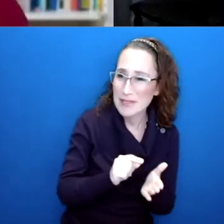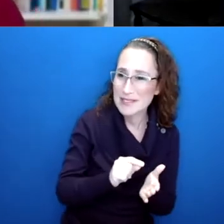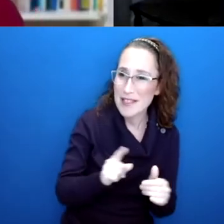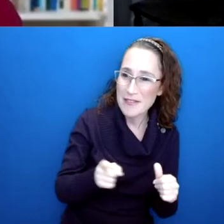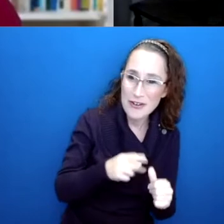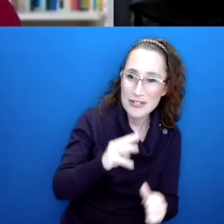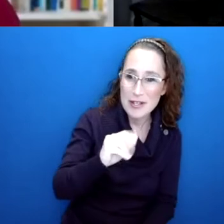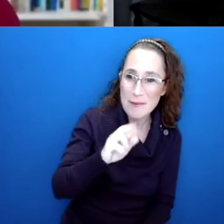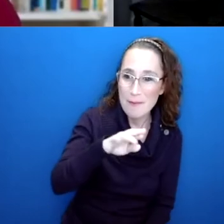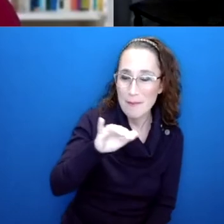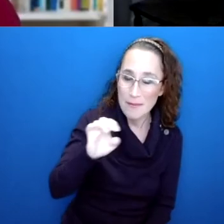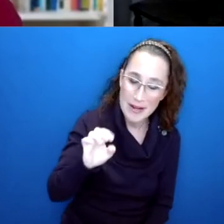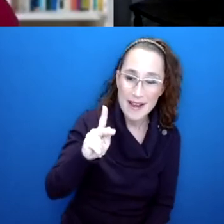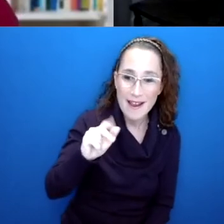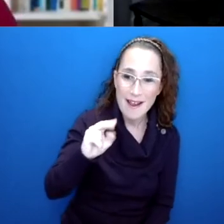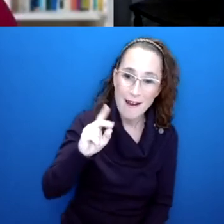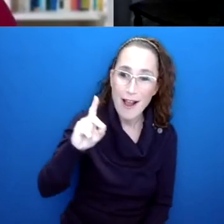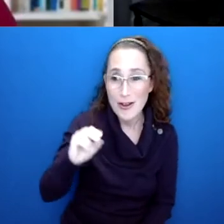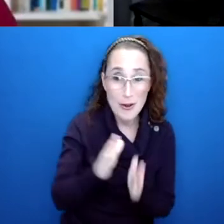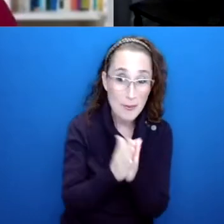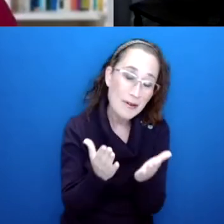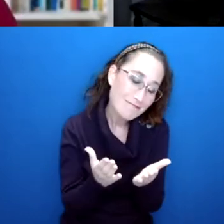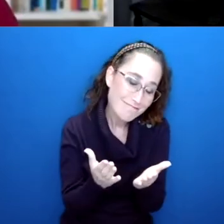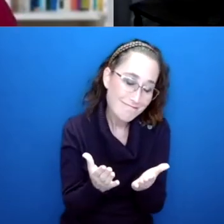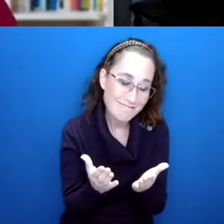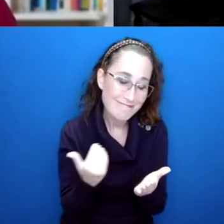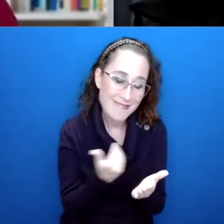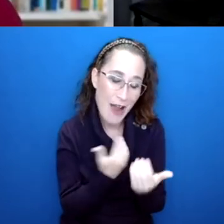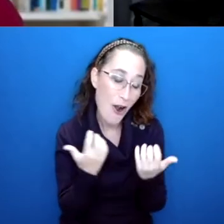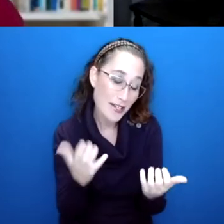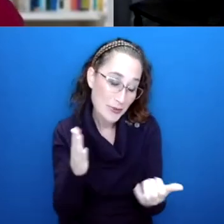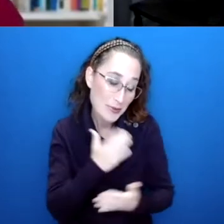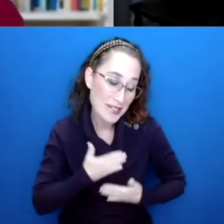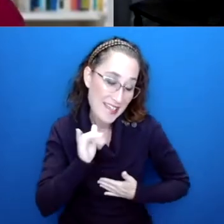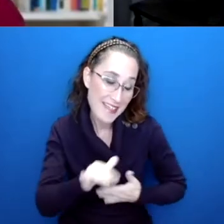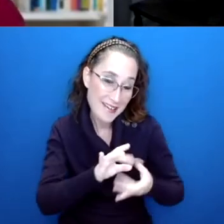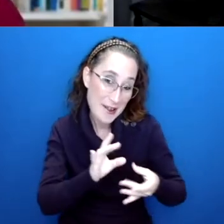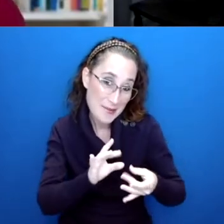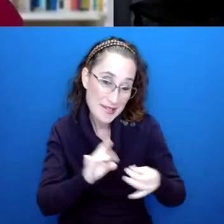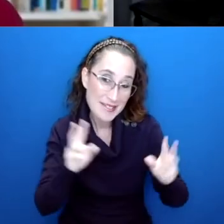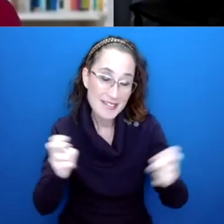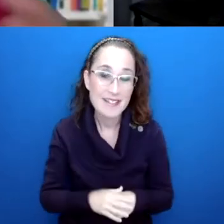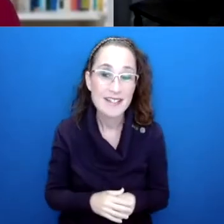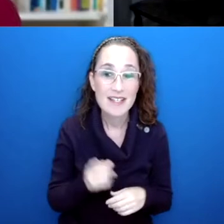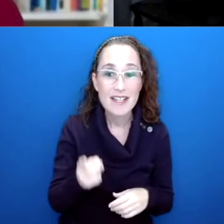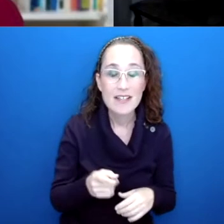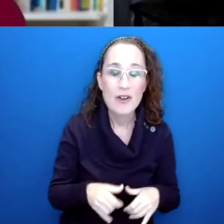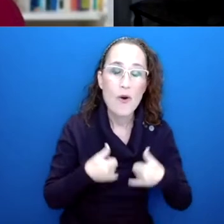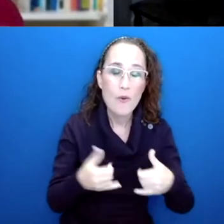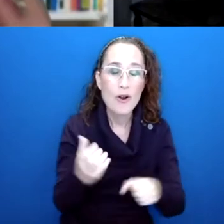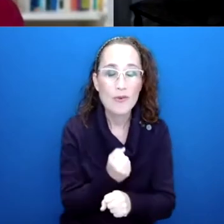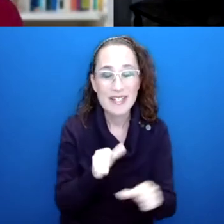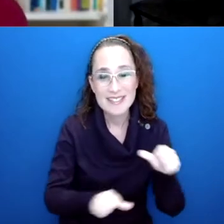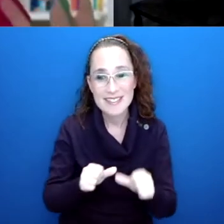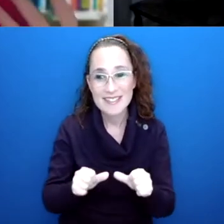would like to hear that. You're, of course, an award-winning science journalist, and as you just